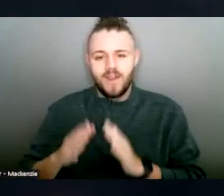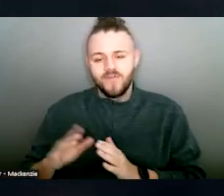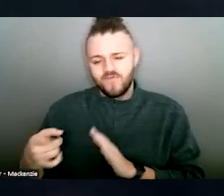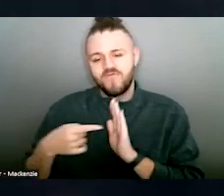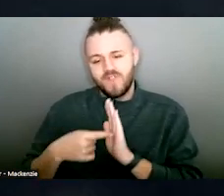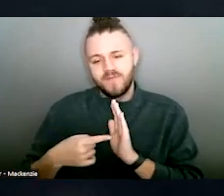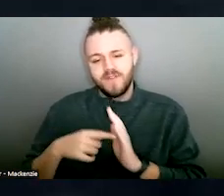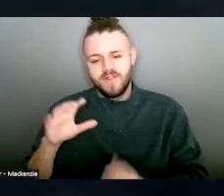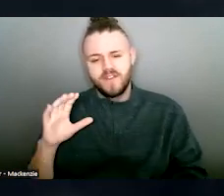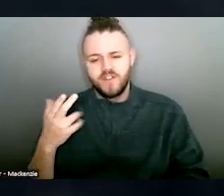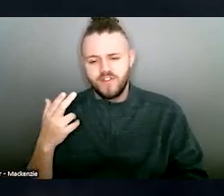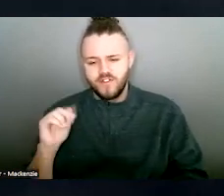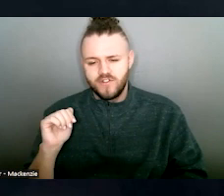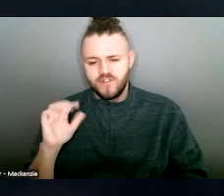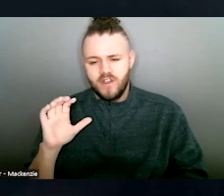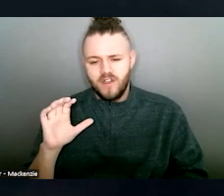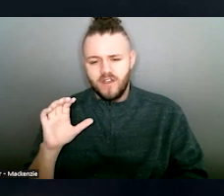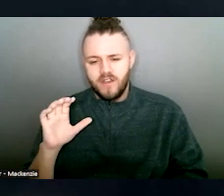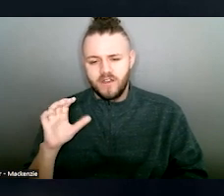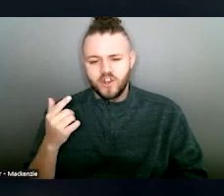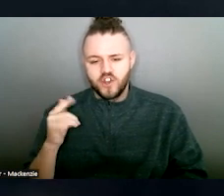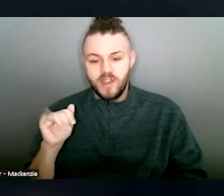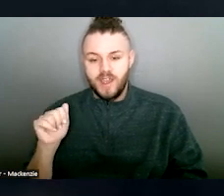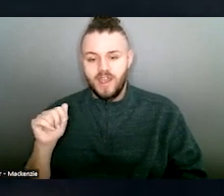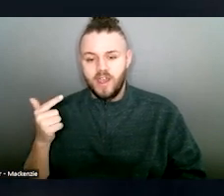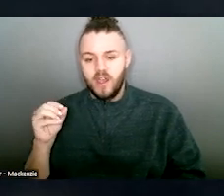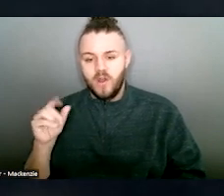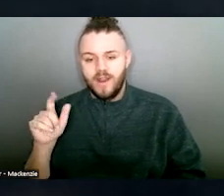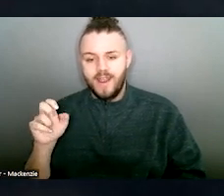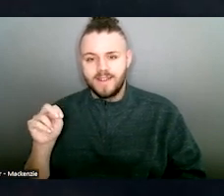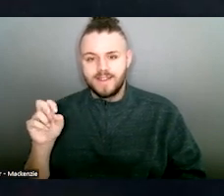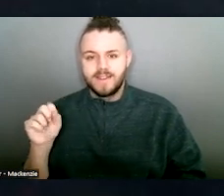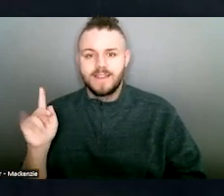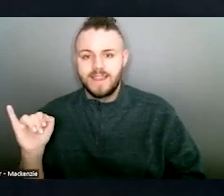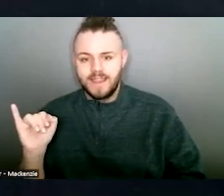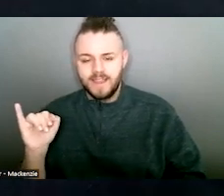Galensi, I mean that sincerely. So Representative Galensi, thank you.